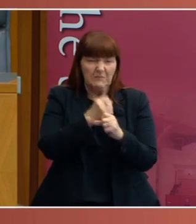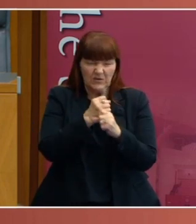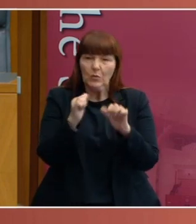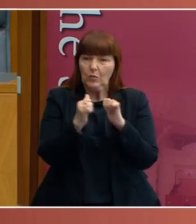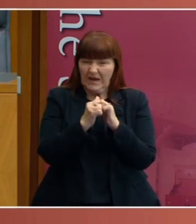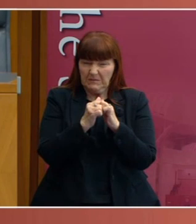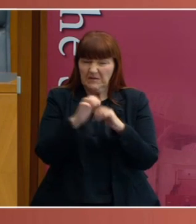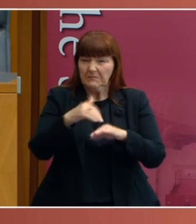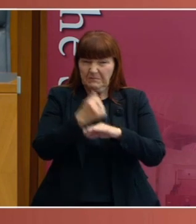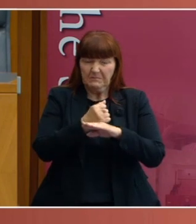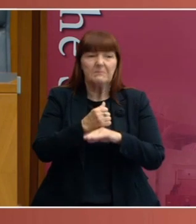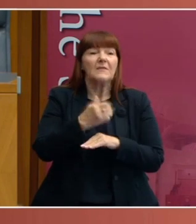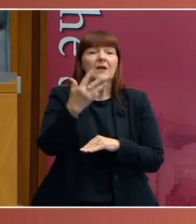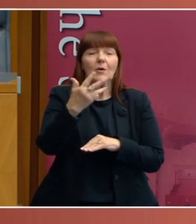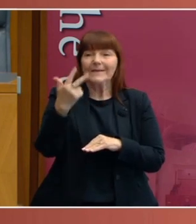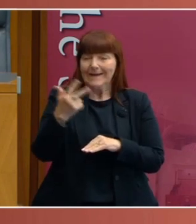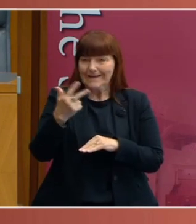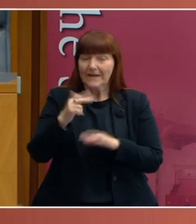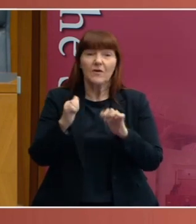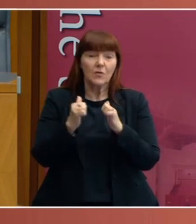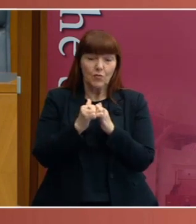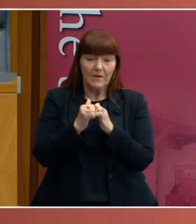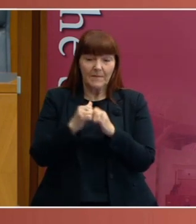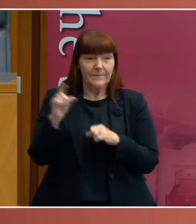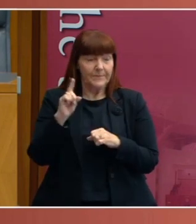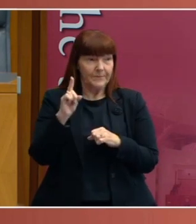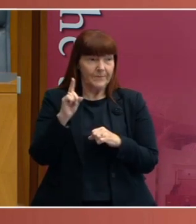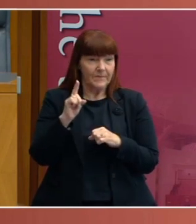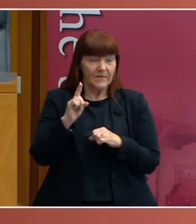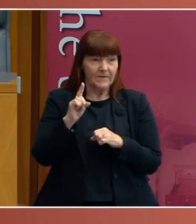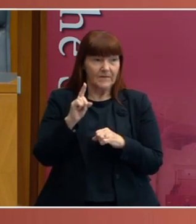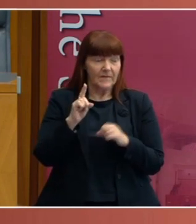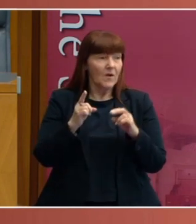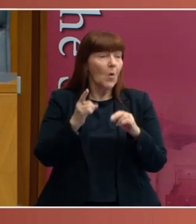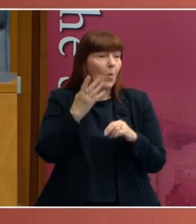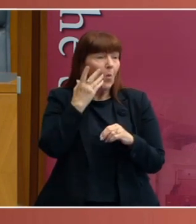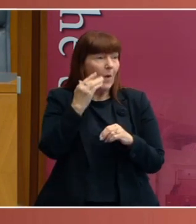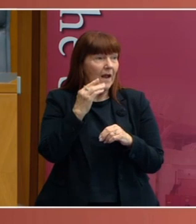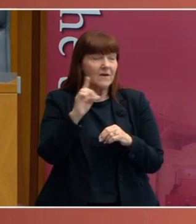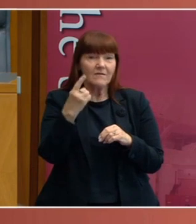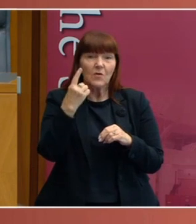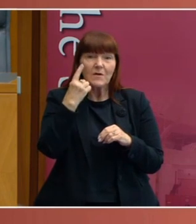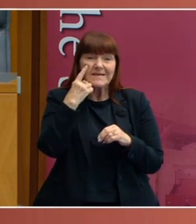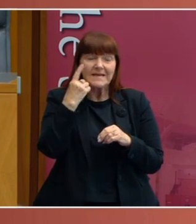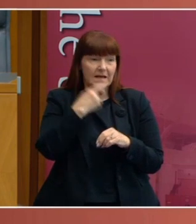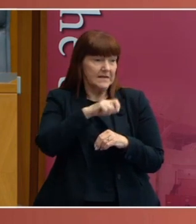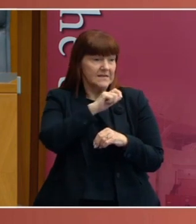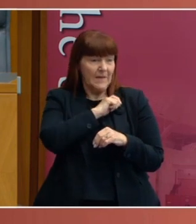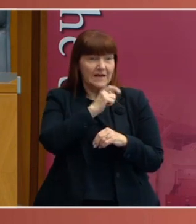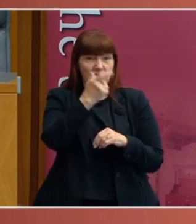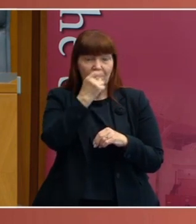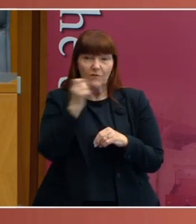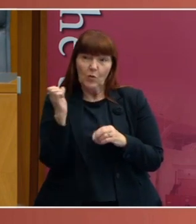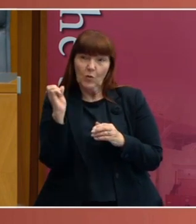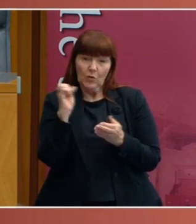And the agreement was that at the first sign that Spanish flu had entered into a state,